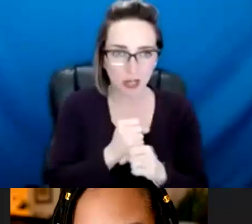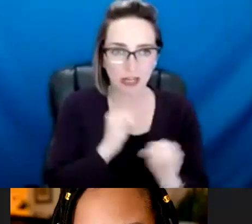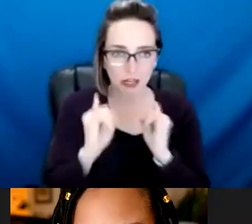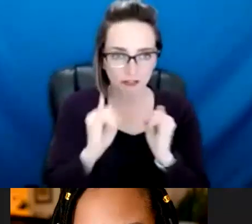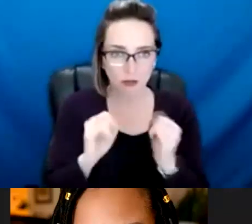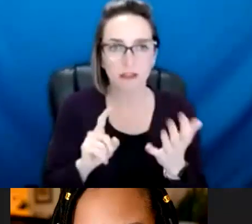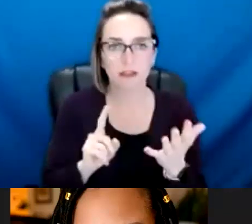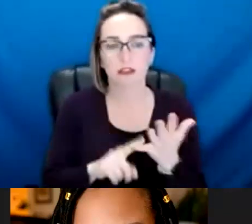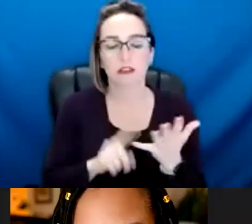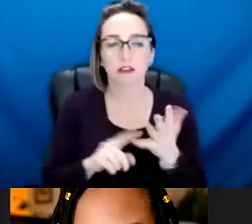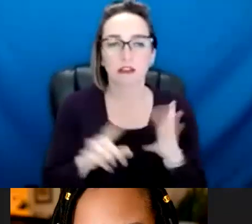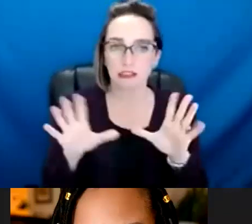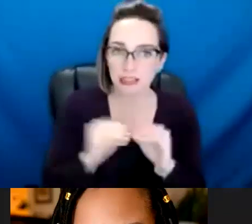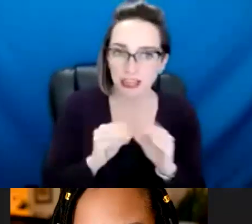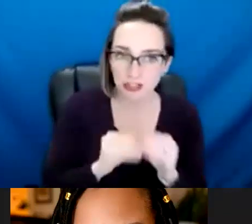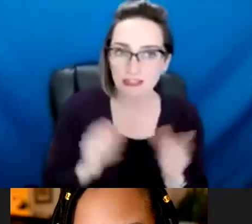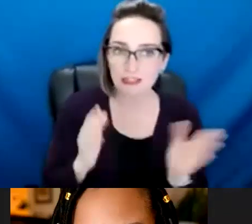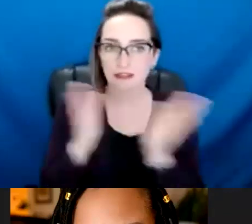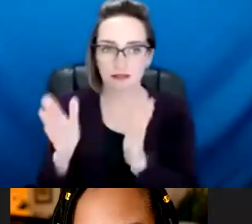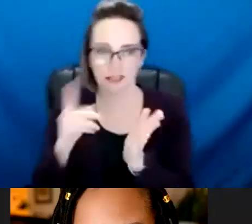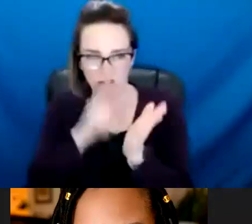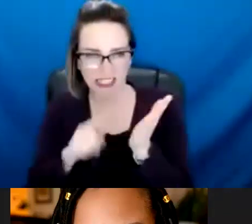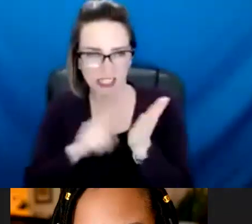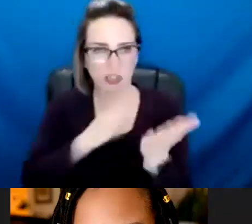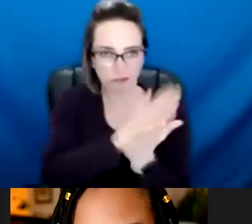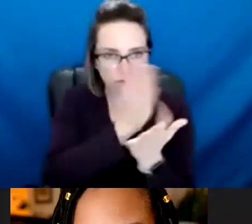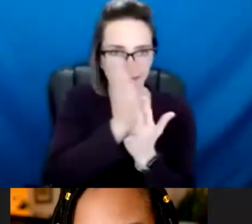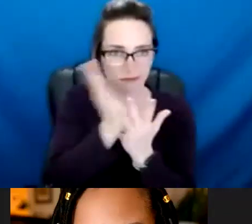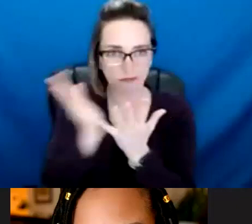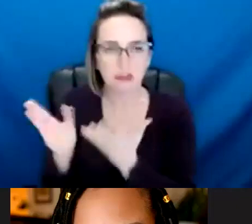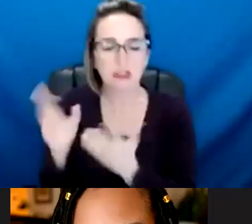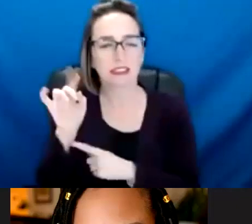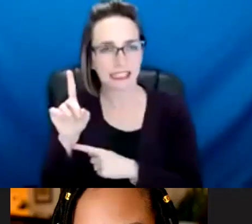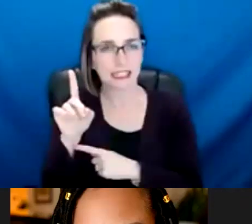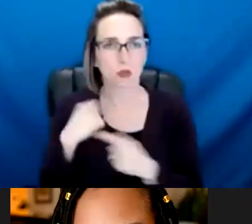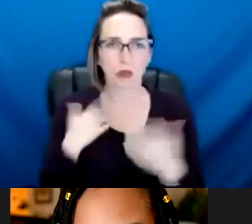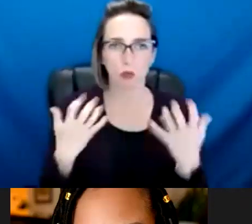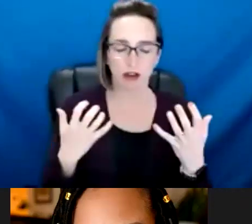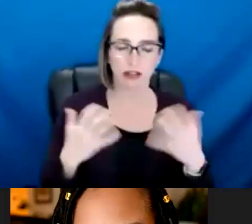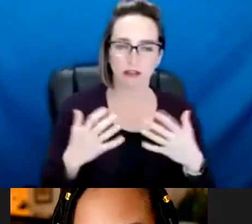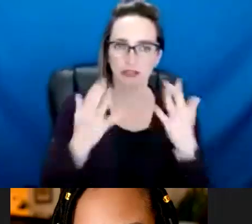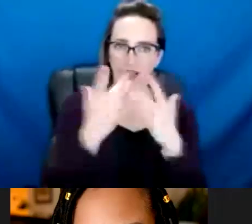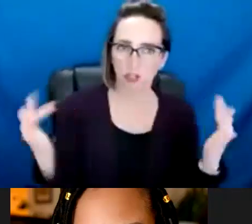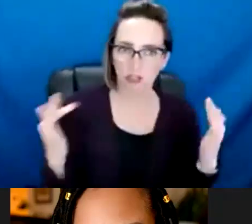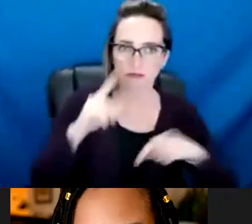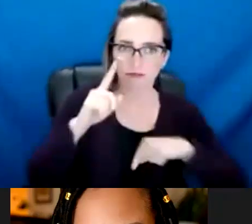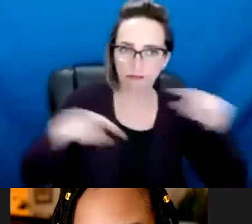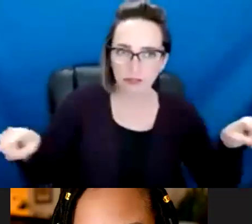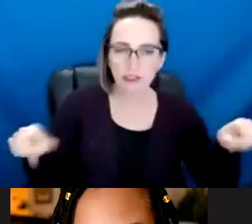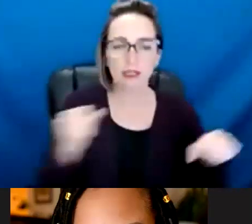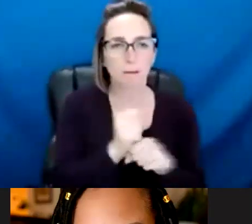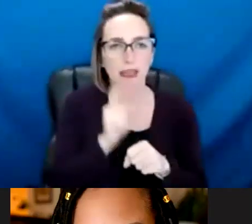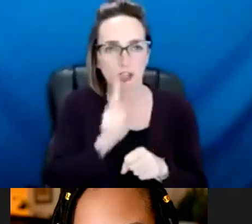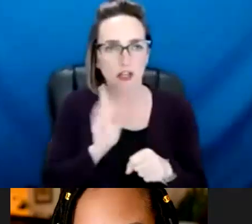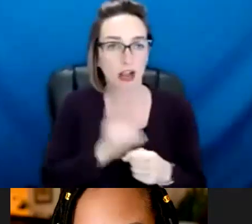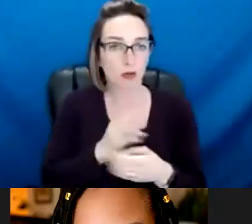and research using a mix of different methods is helpful, um, in giving participants a voice and ensuring that findings are grounded